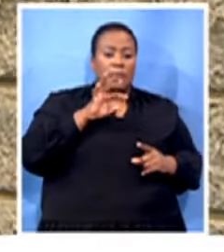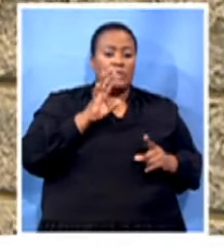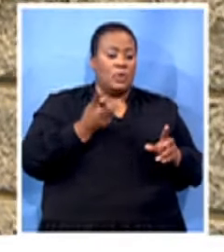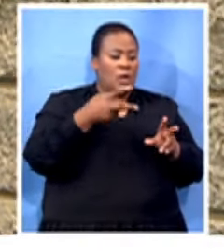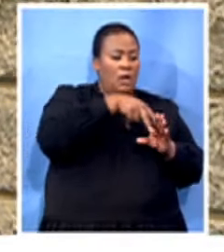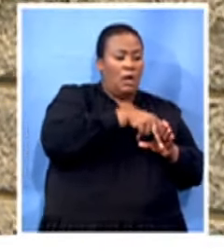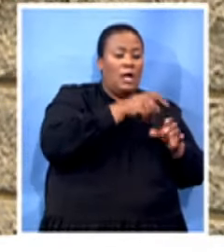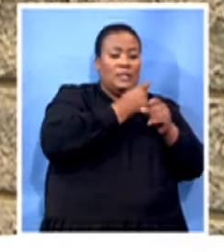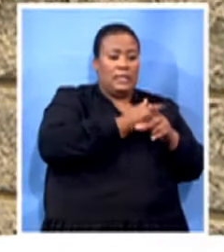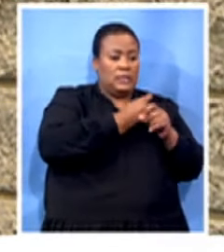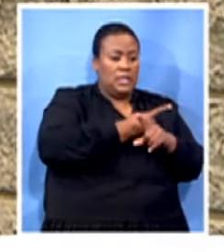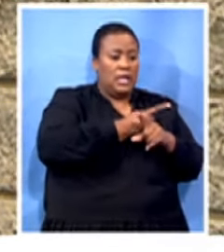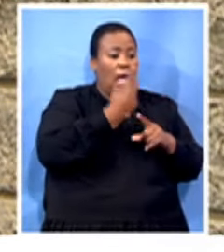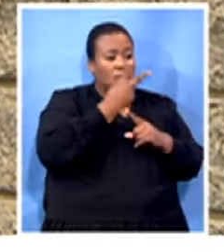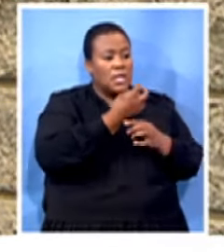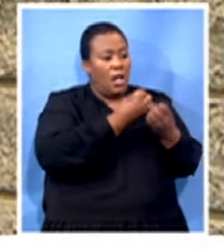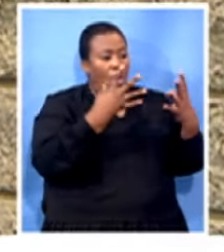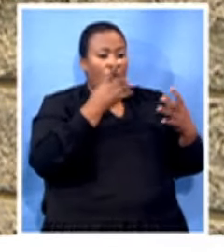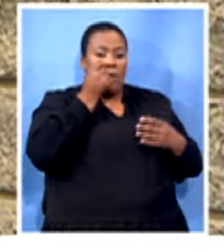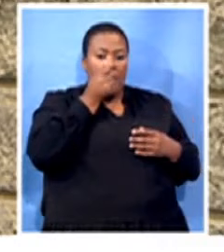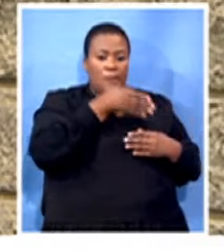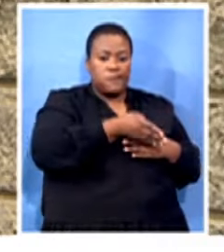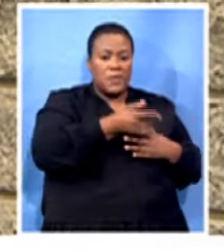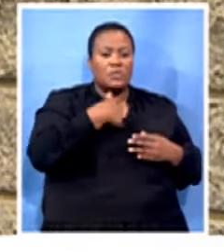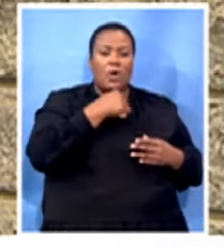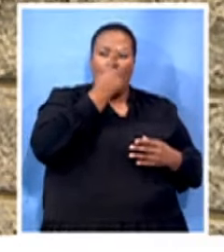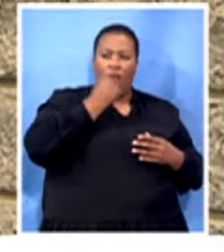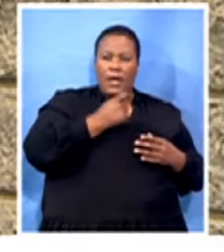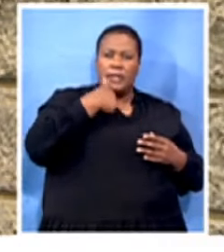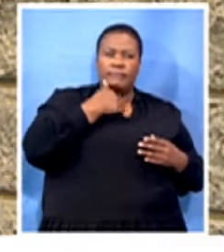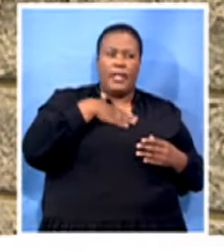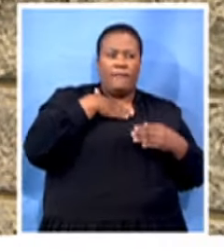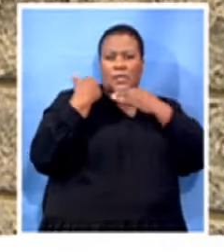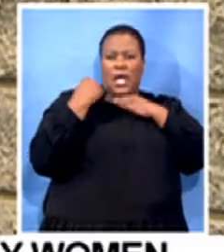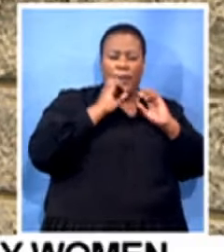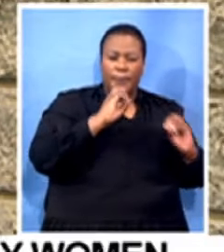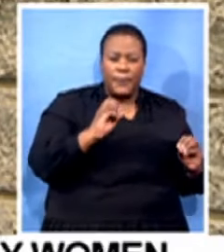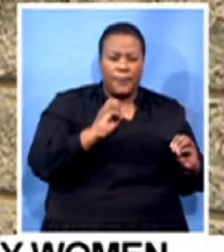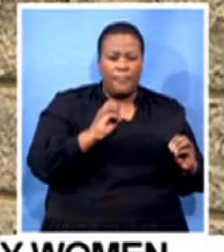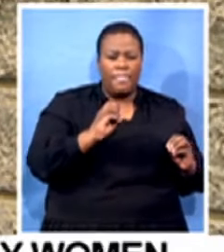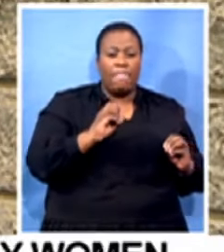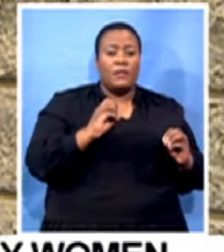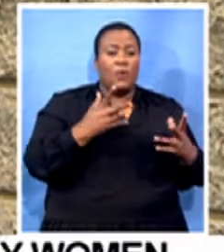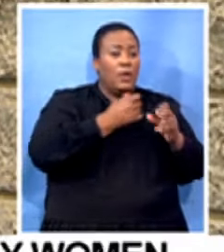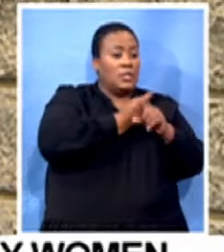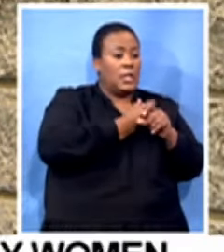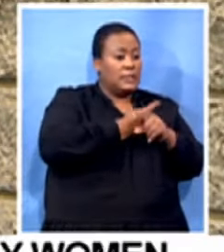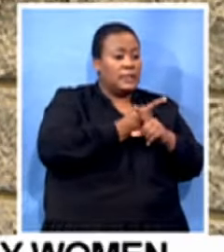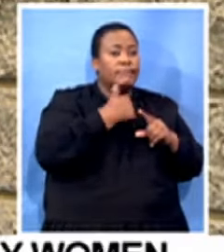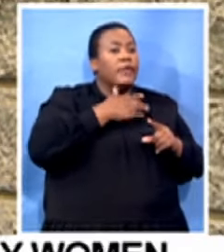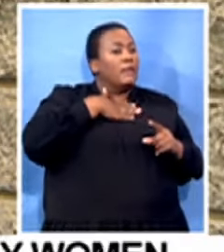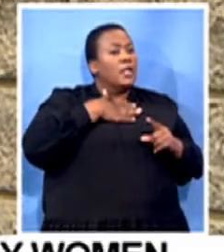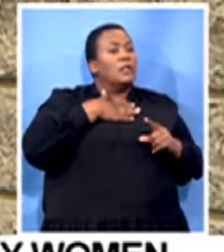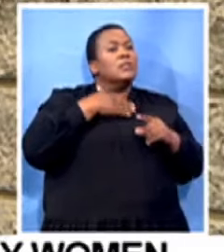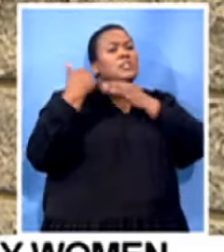I question myself, am I the next state of gender-based violence? So I do not actually feel safe in my own country. I do not feel safe in a taxi where I should be